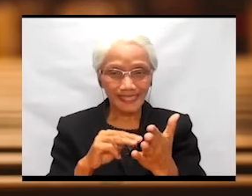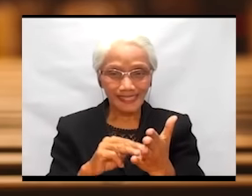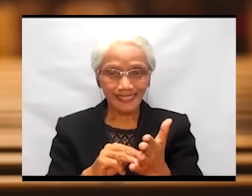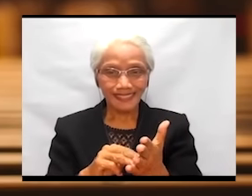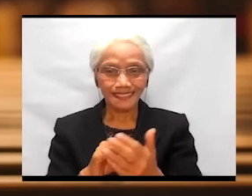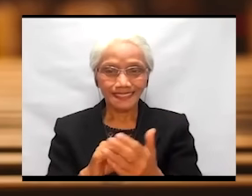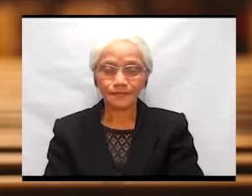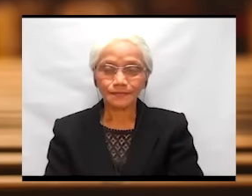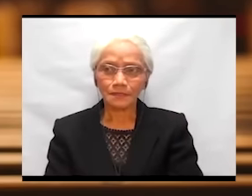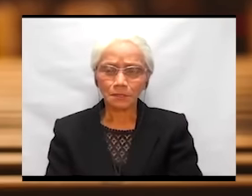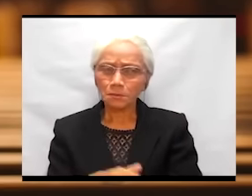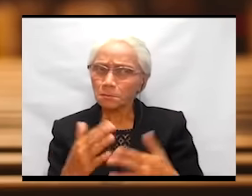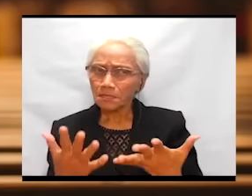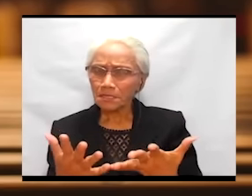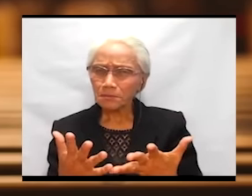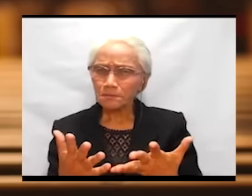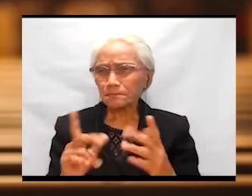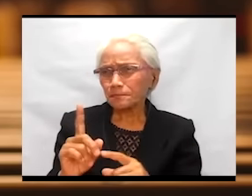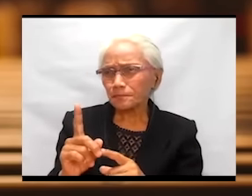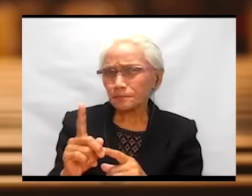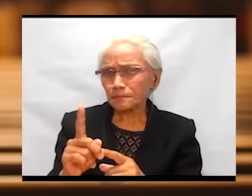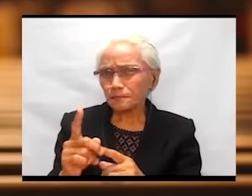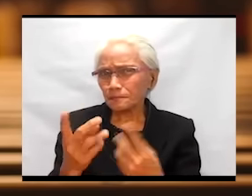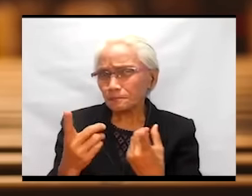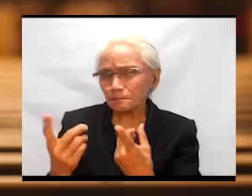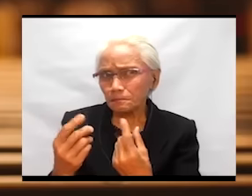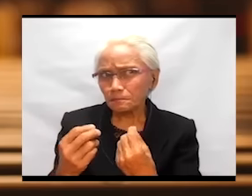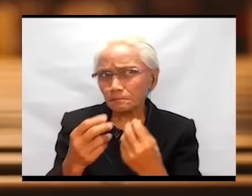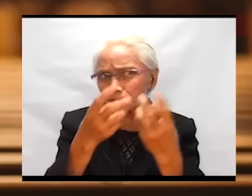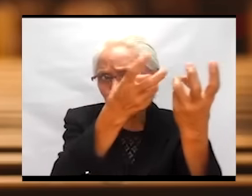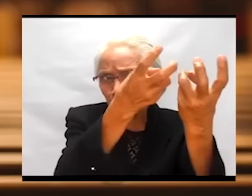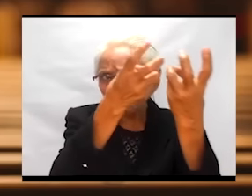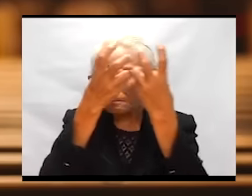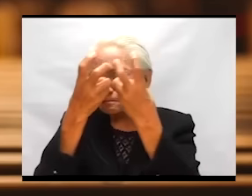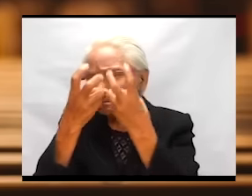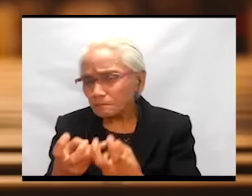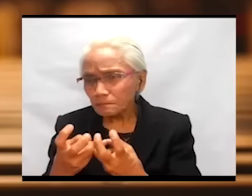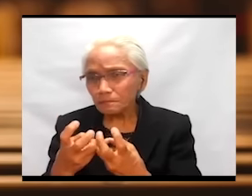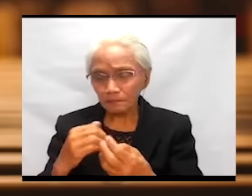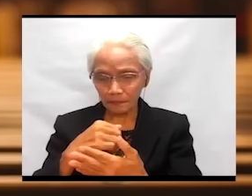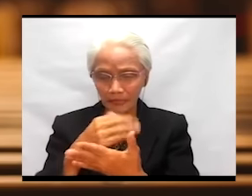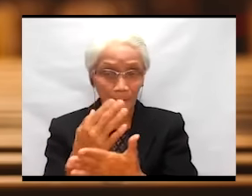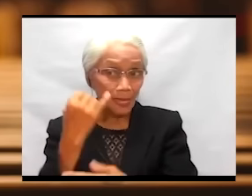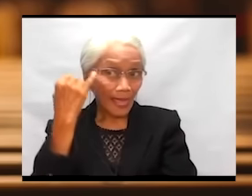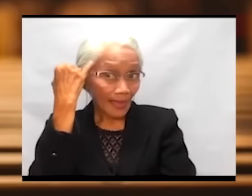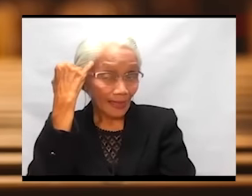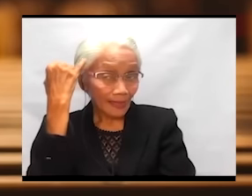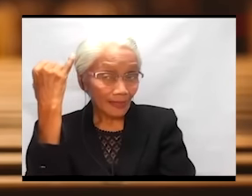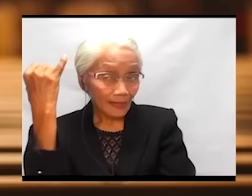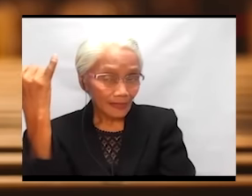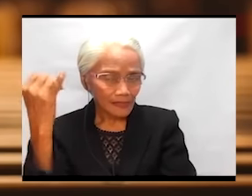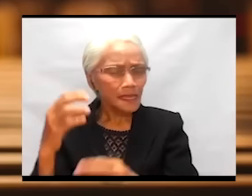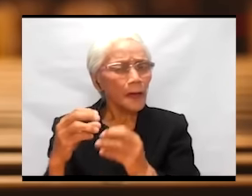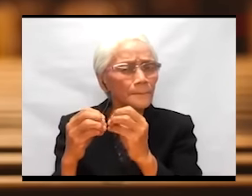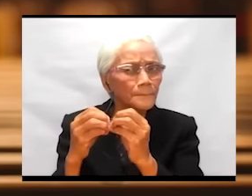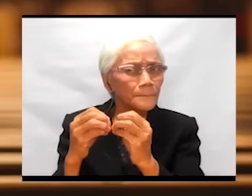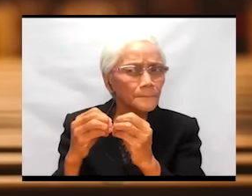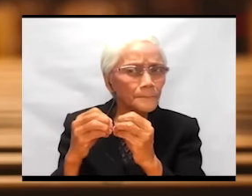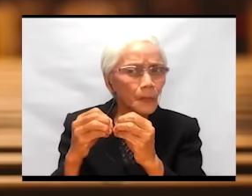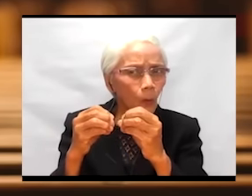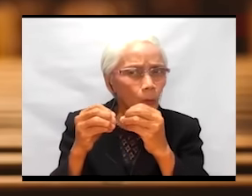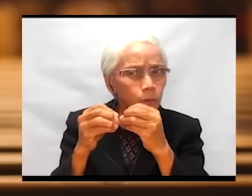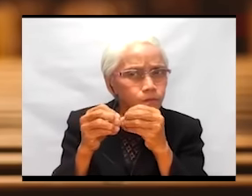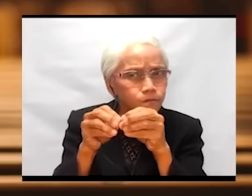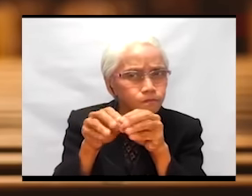is to get some key ideas from his message and explore through our